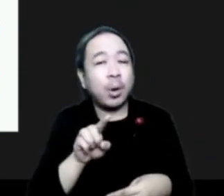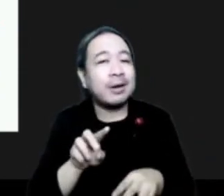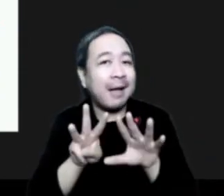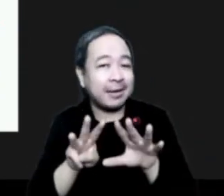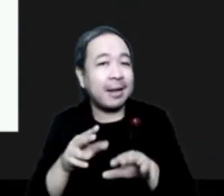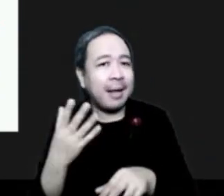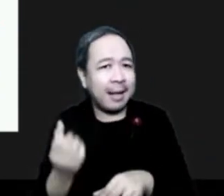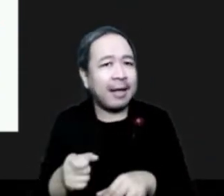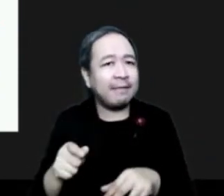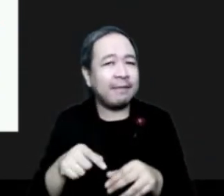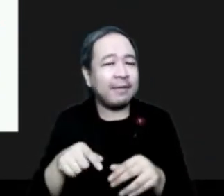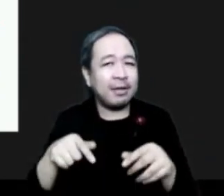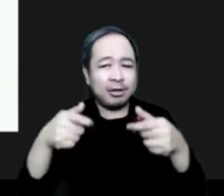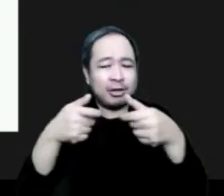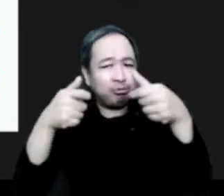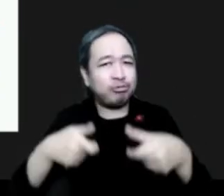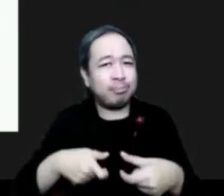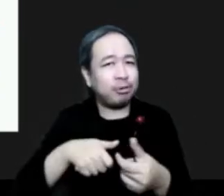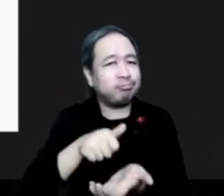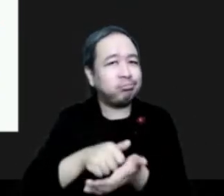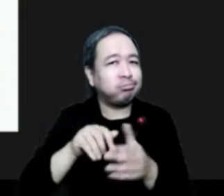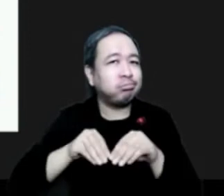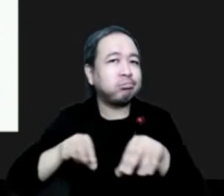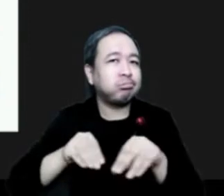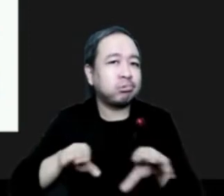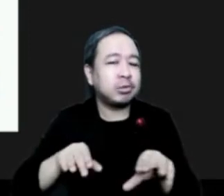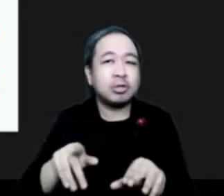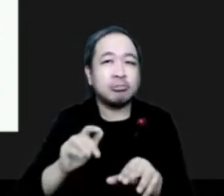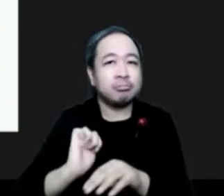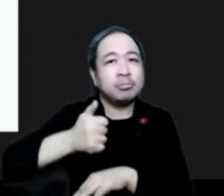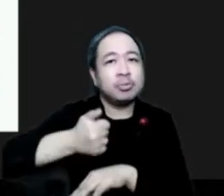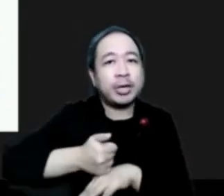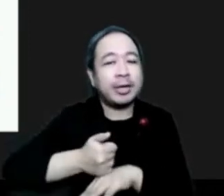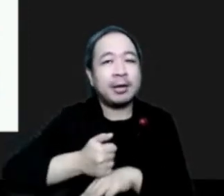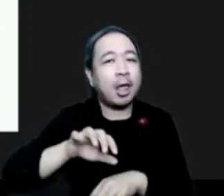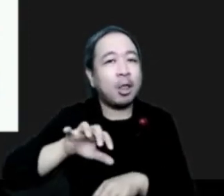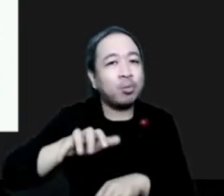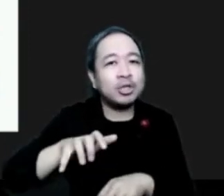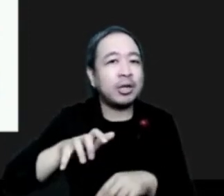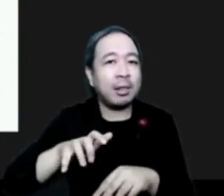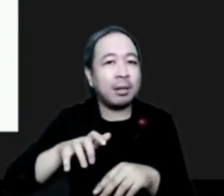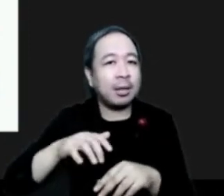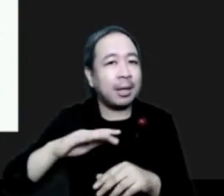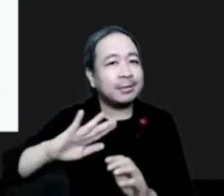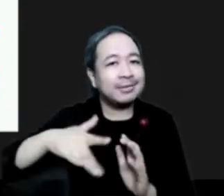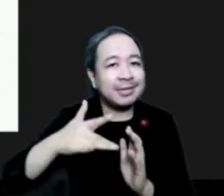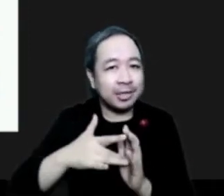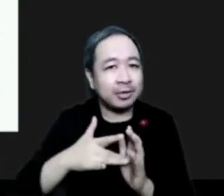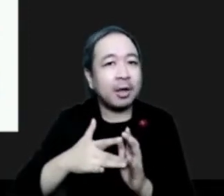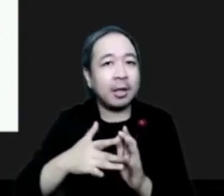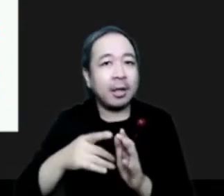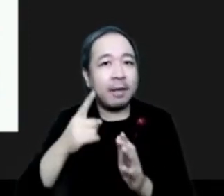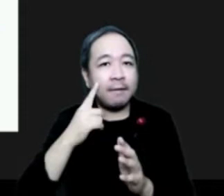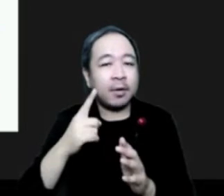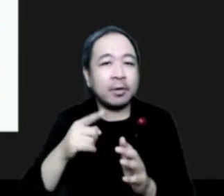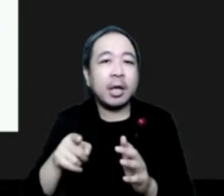235, where they suggested the creation of a regional WMO center. So, it's a regional agitation fire and smoke pollution